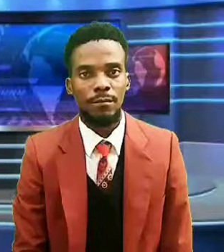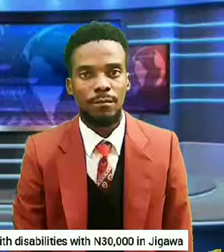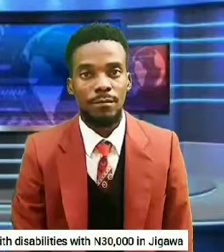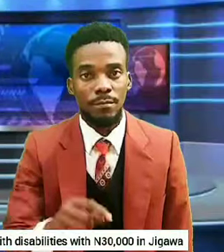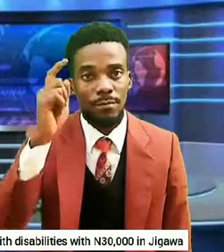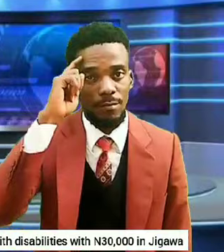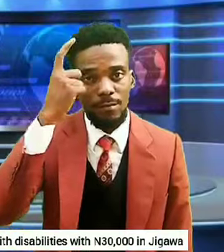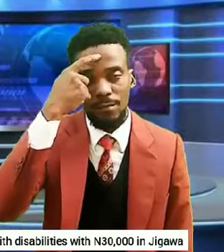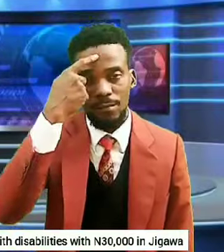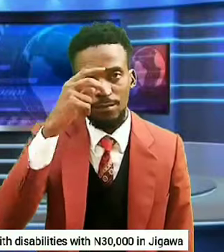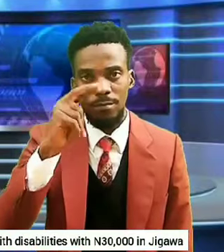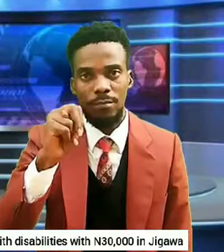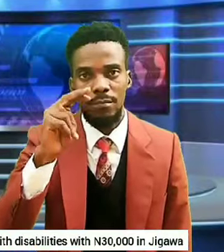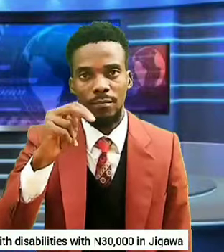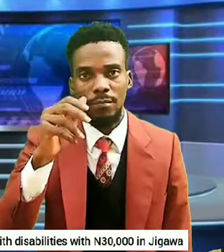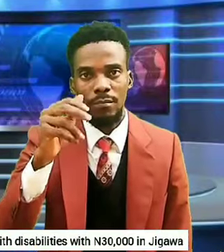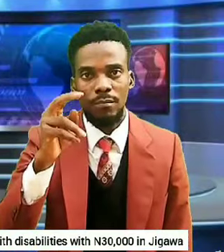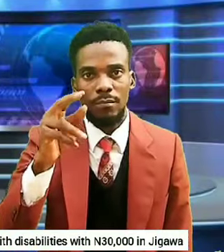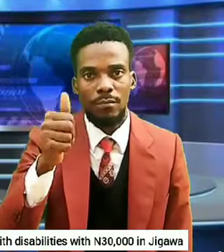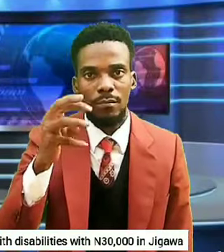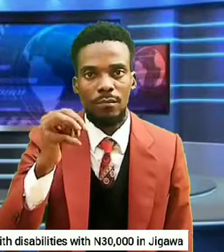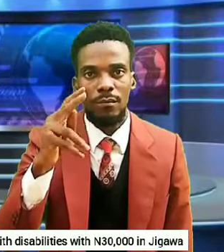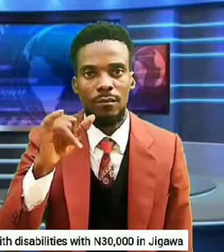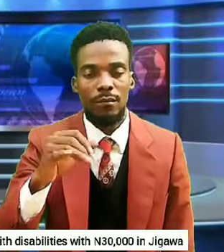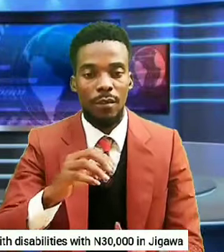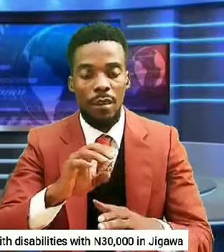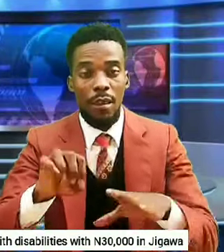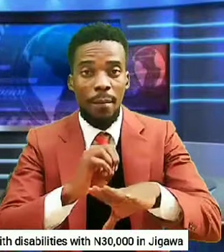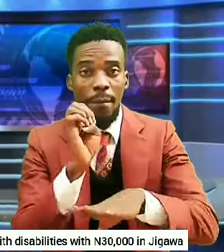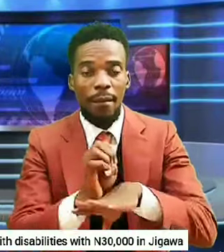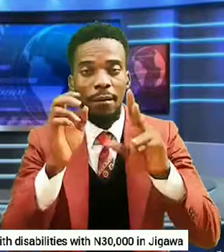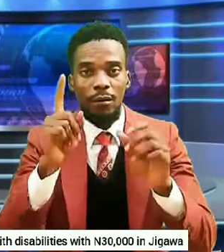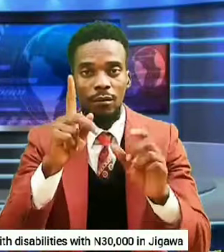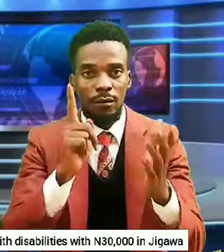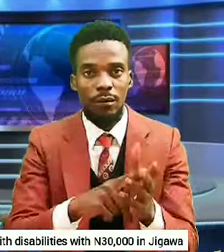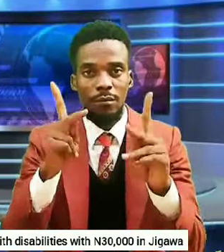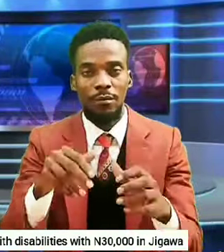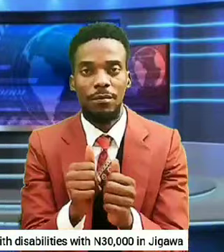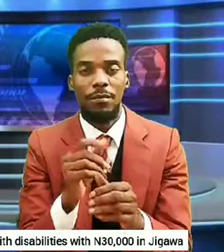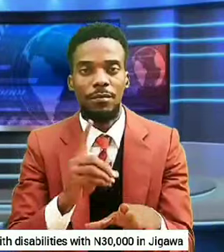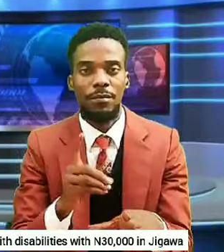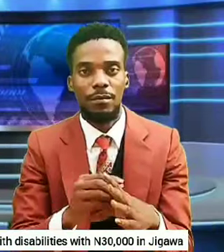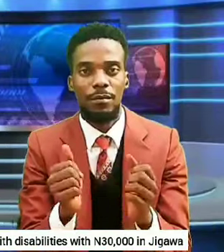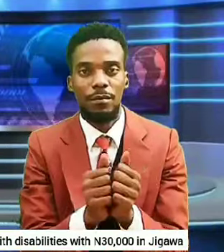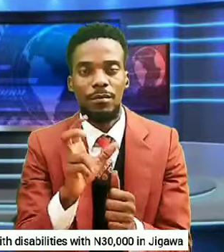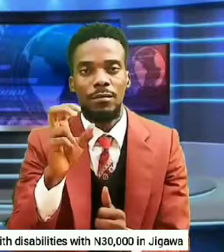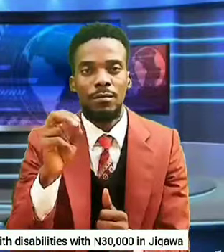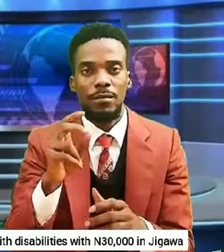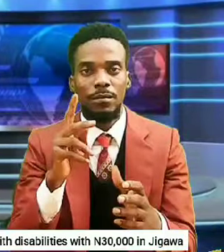Governor UNAMD empowers 1,000 persons with disabilities with 30,000 Naira in Jigawa State.